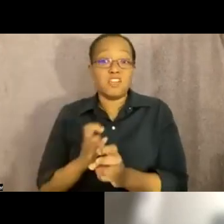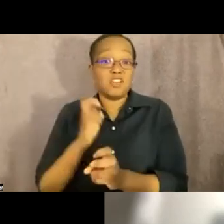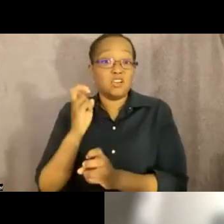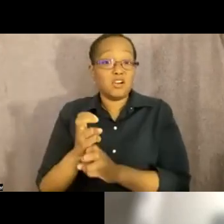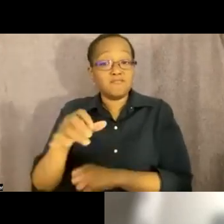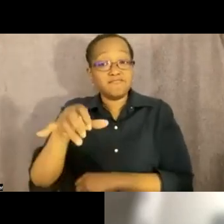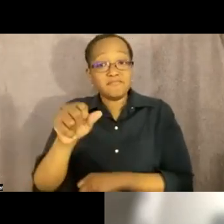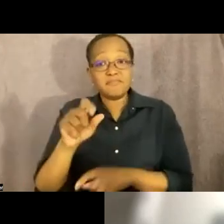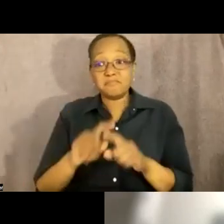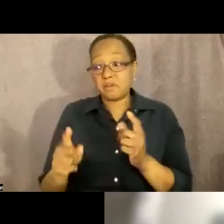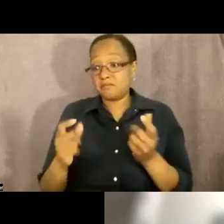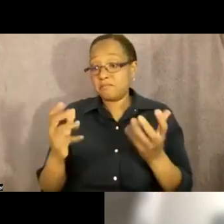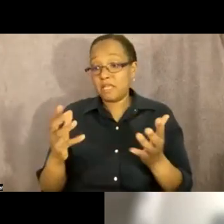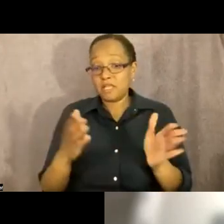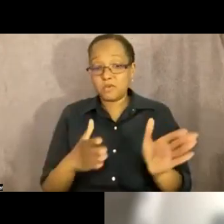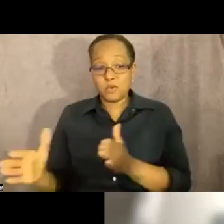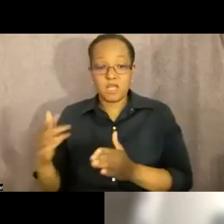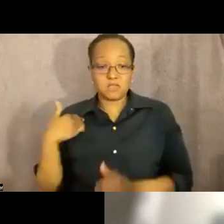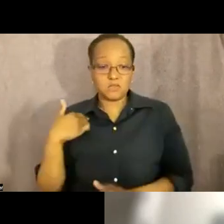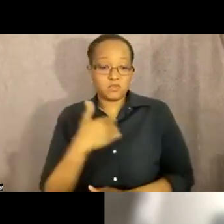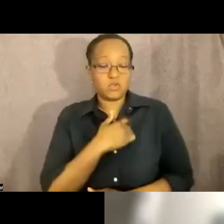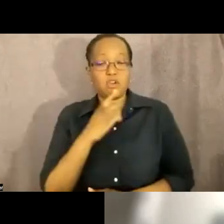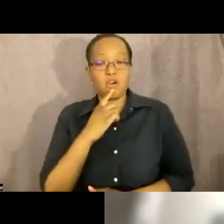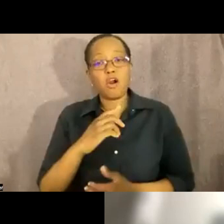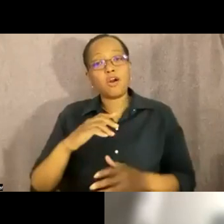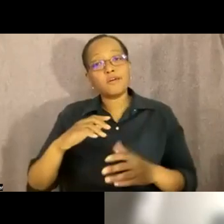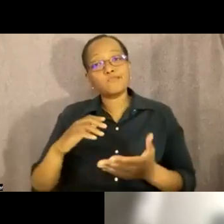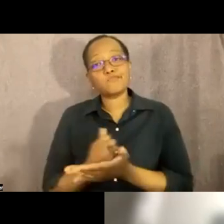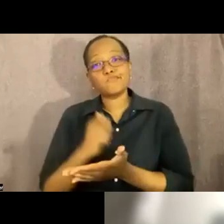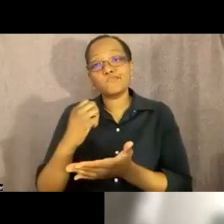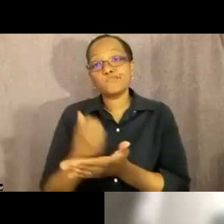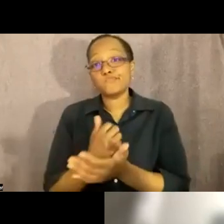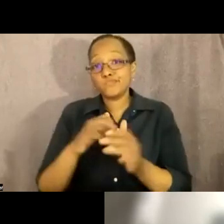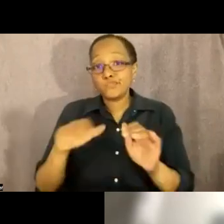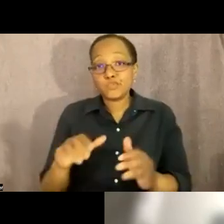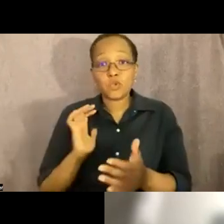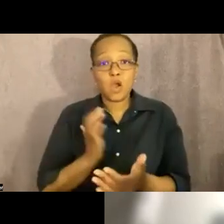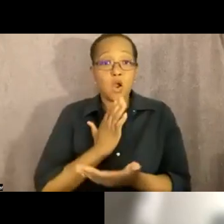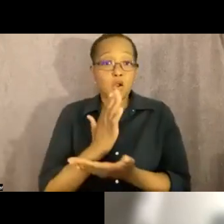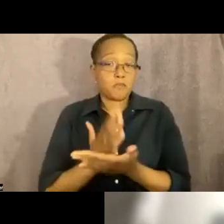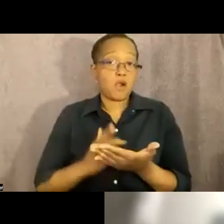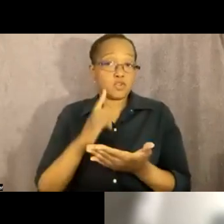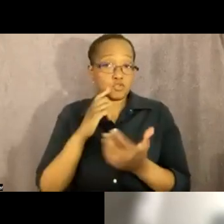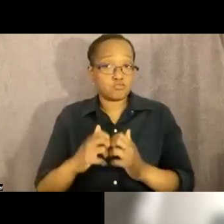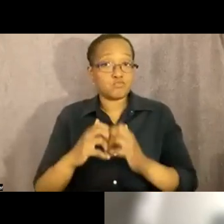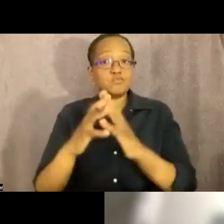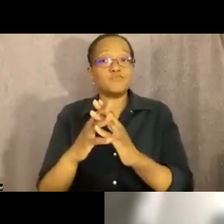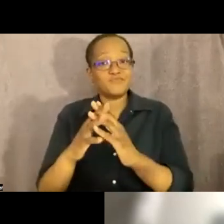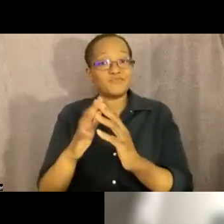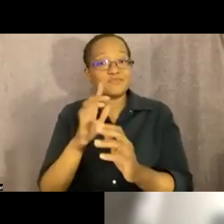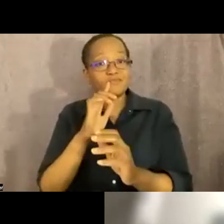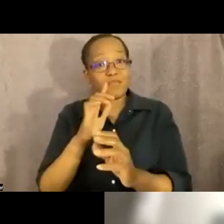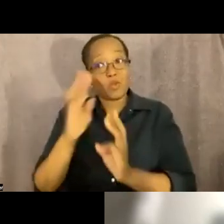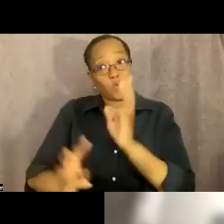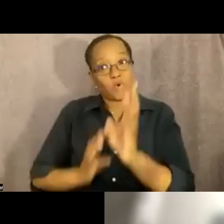i think in a lot of ways we're we're all taking our little part to to do and make this a reality and a a world